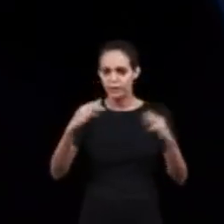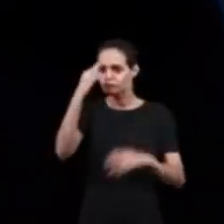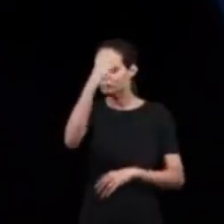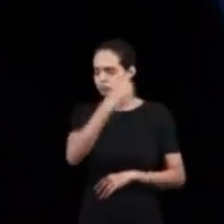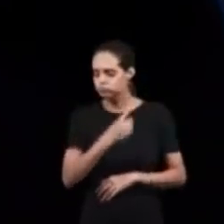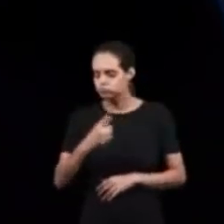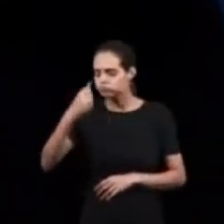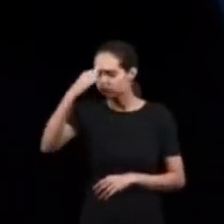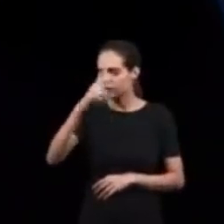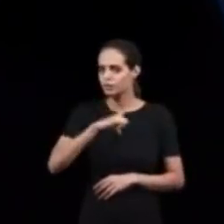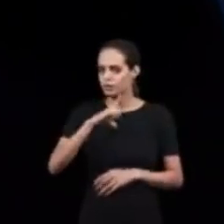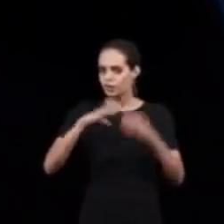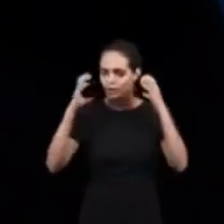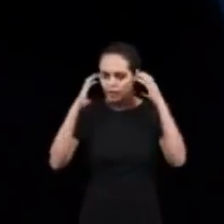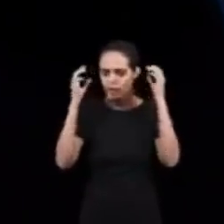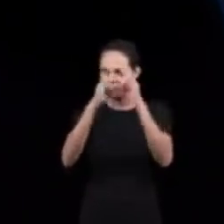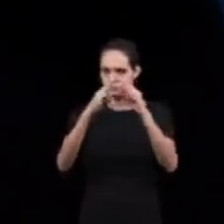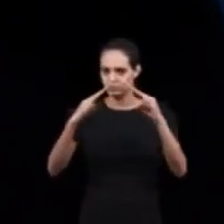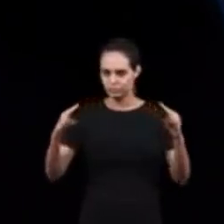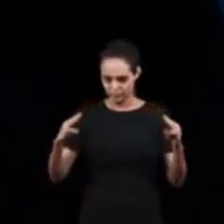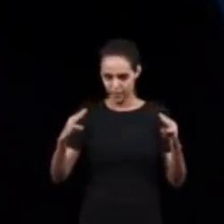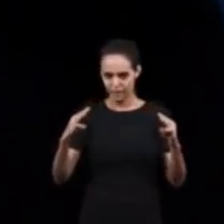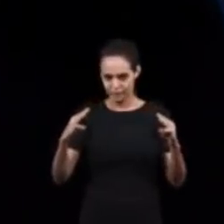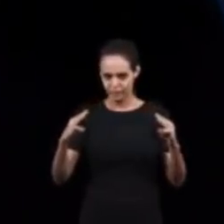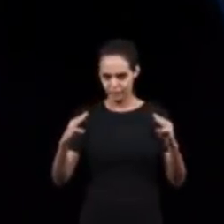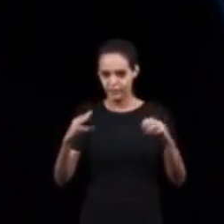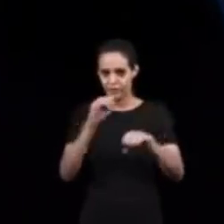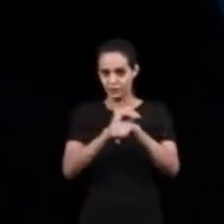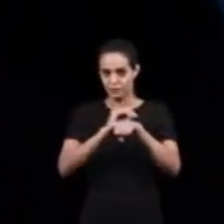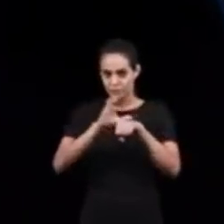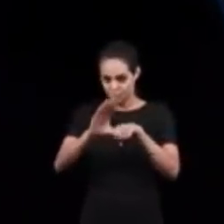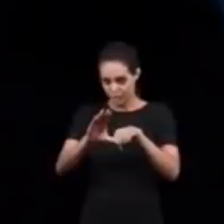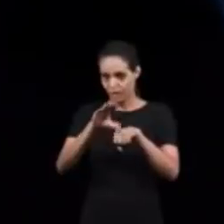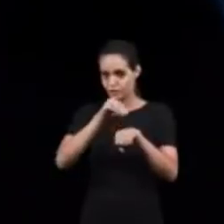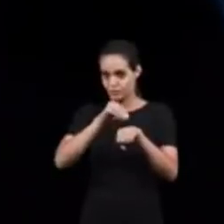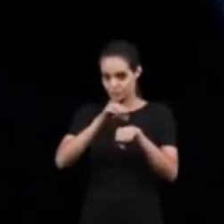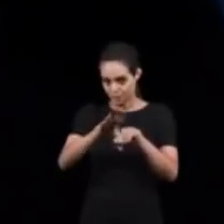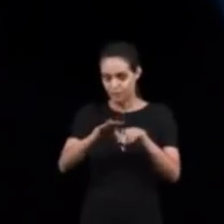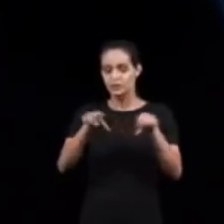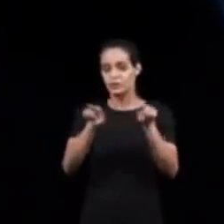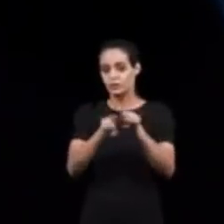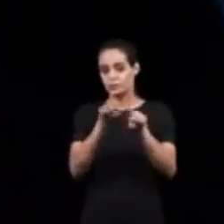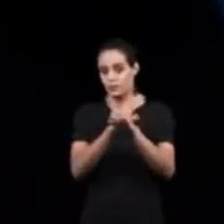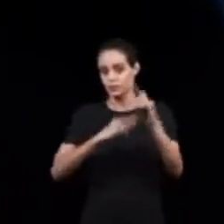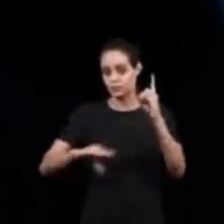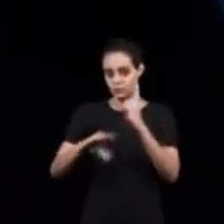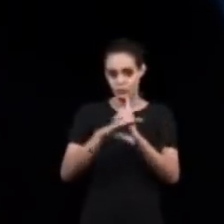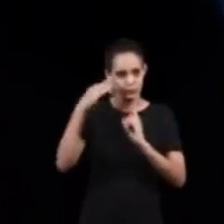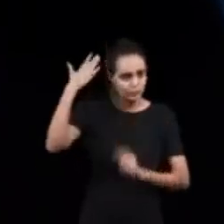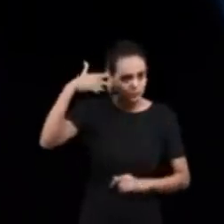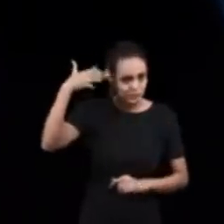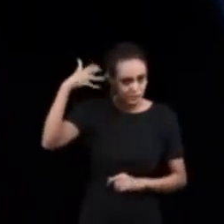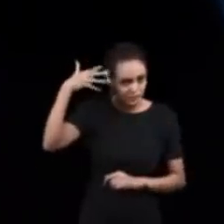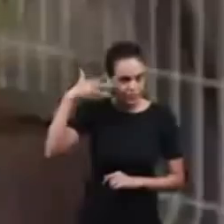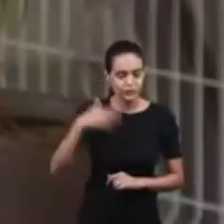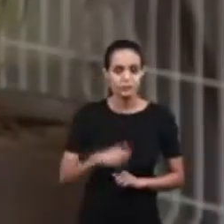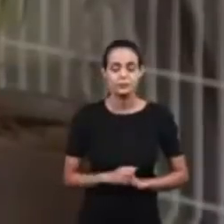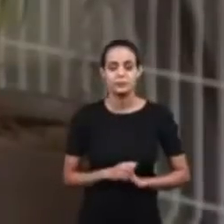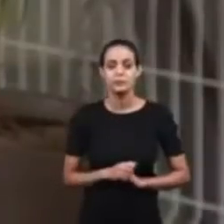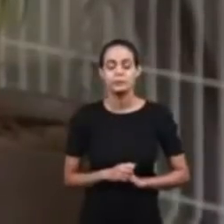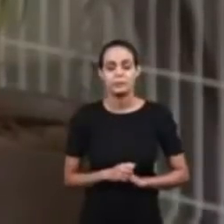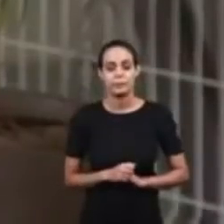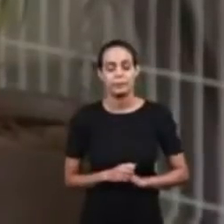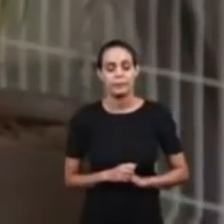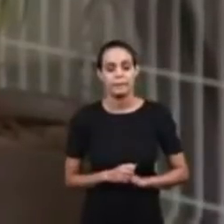Manain Radio Station app You can listen to the radio 24 hours per day And you can even download and share the podcast of services and messages